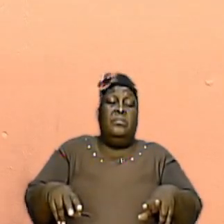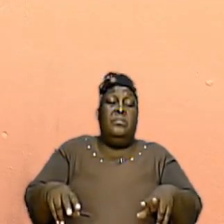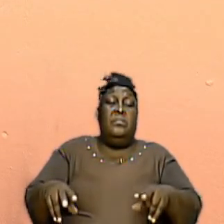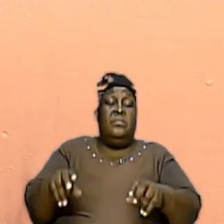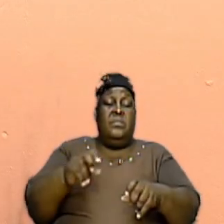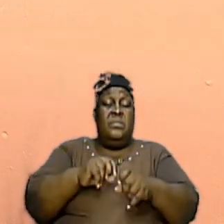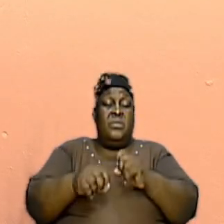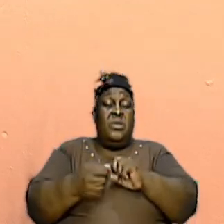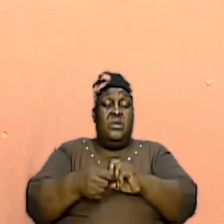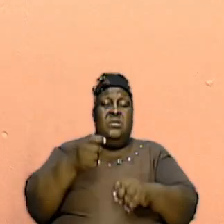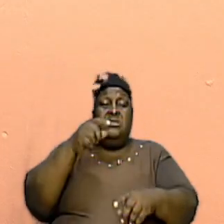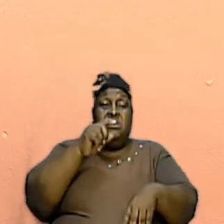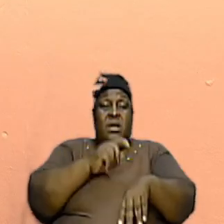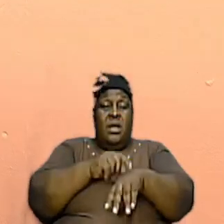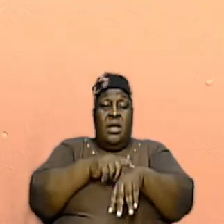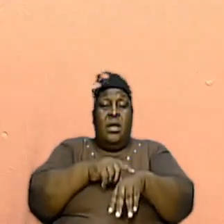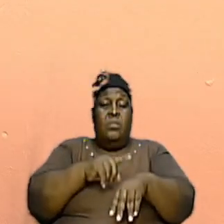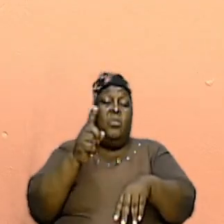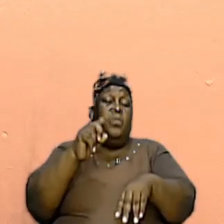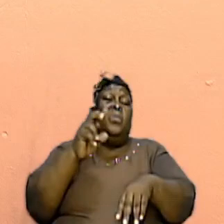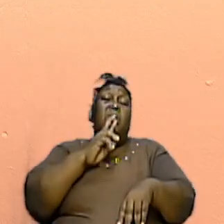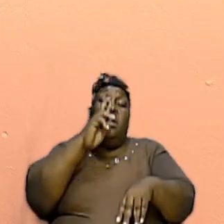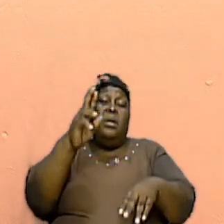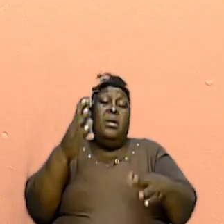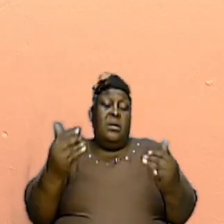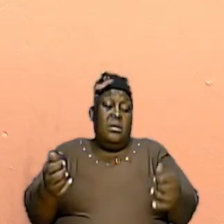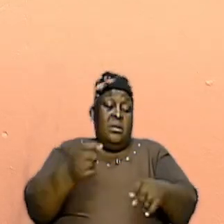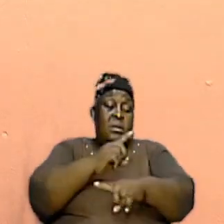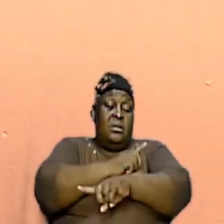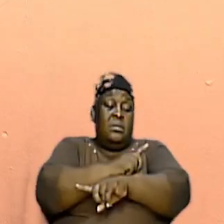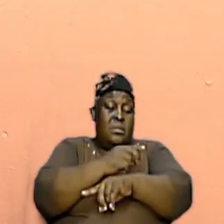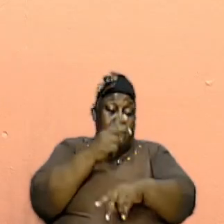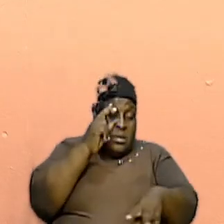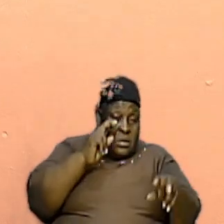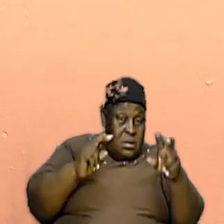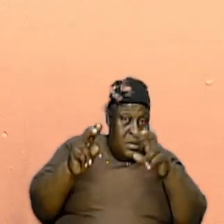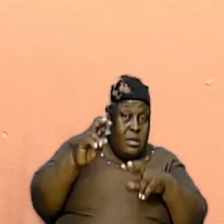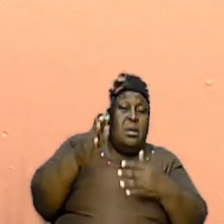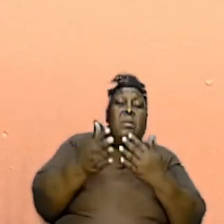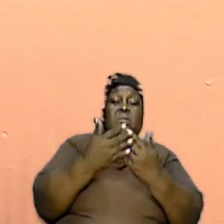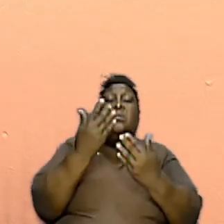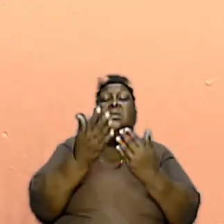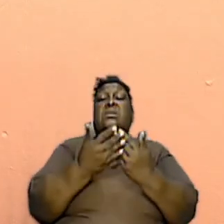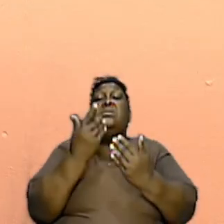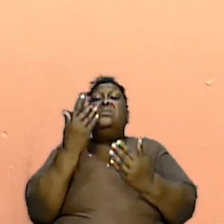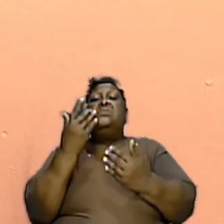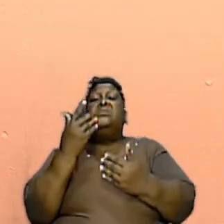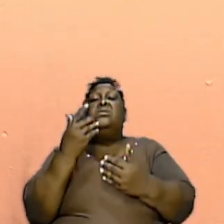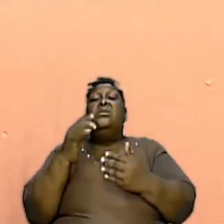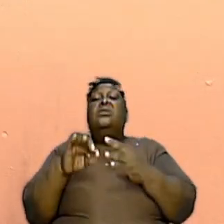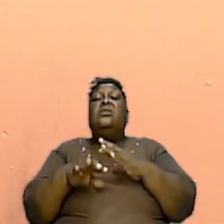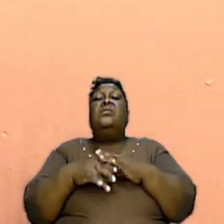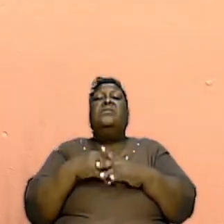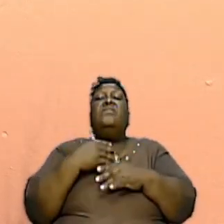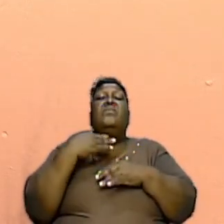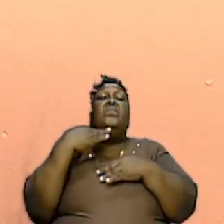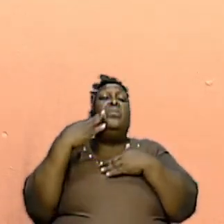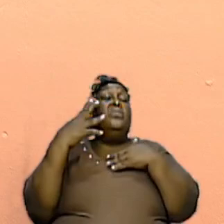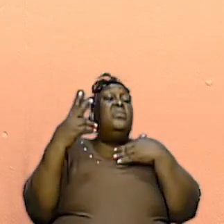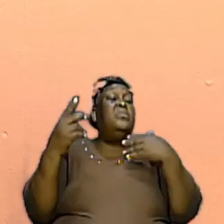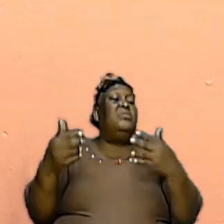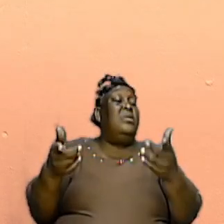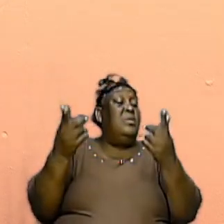point where we are today, we can look at it and see easily that it flows right